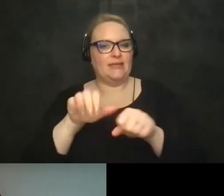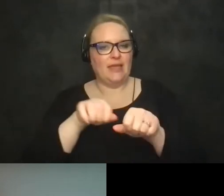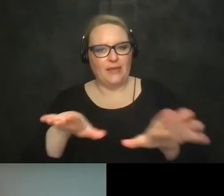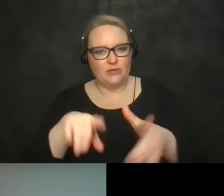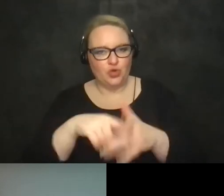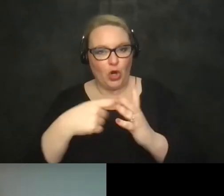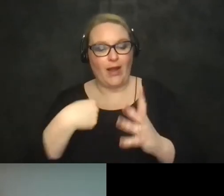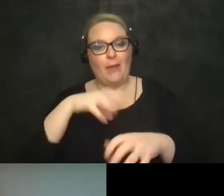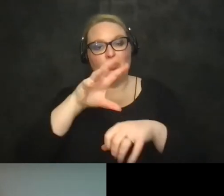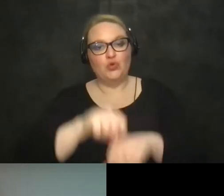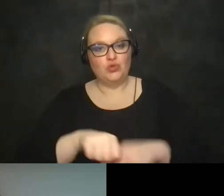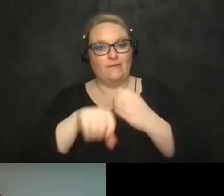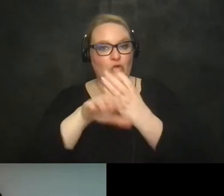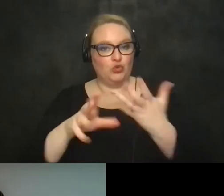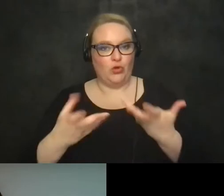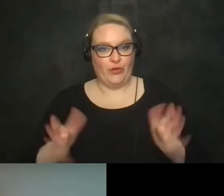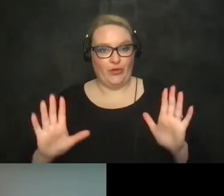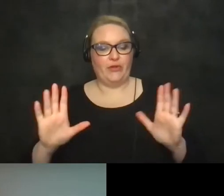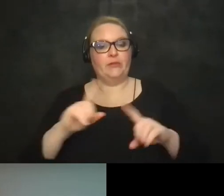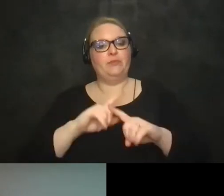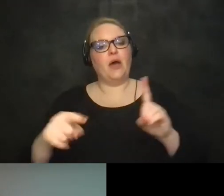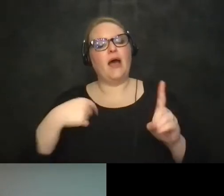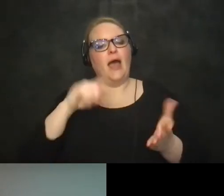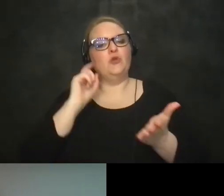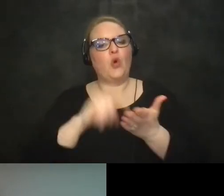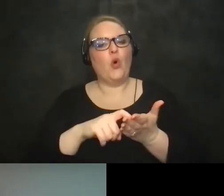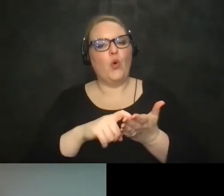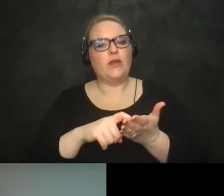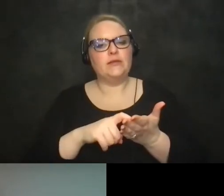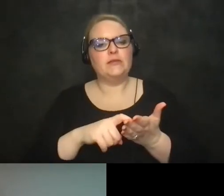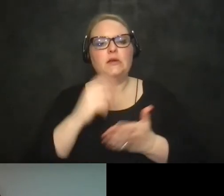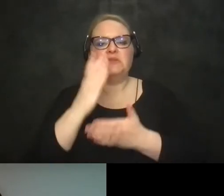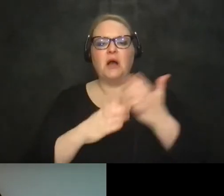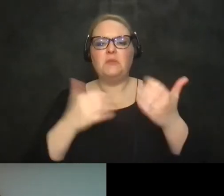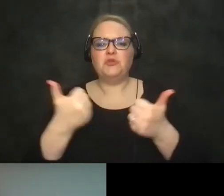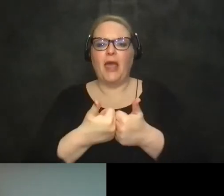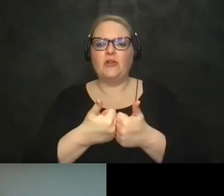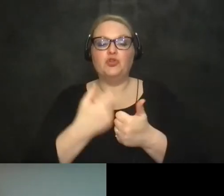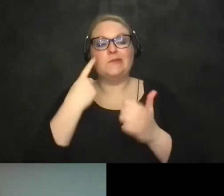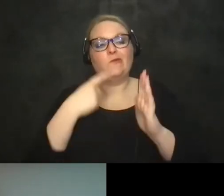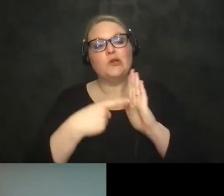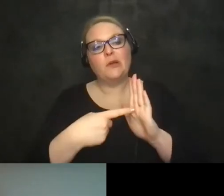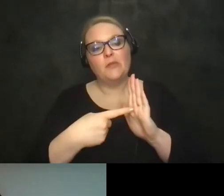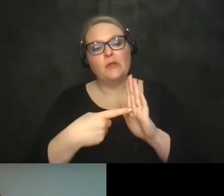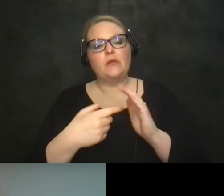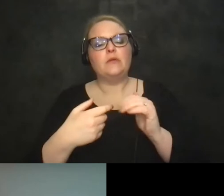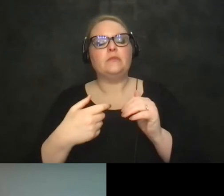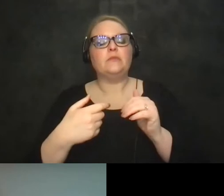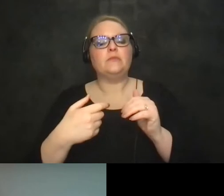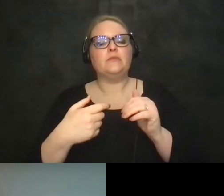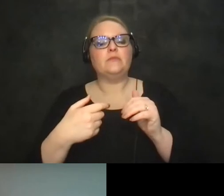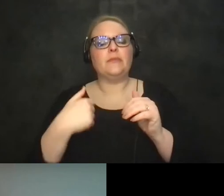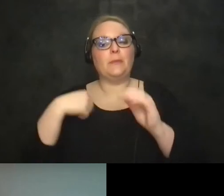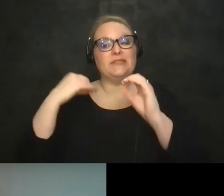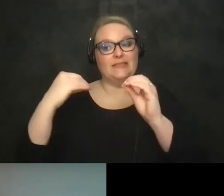to speaking virtually but i have noticed that there are some challenges for example when i'm teaching